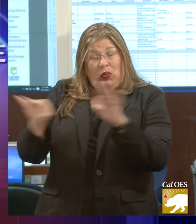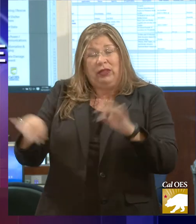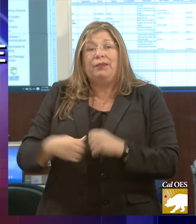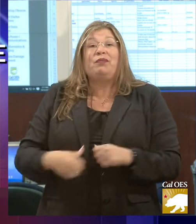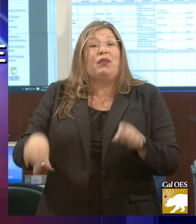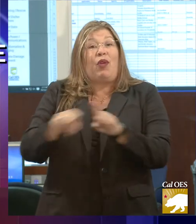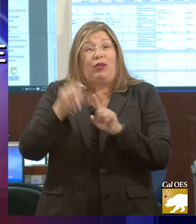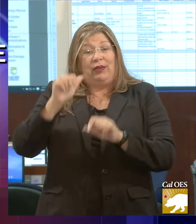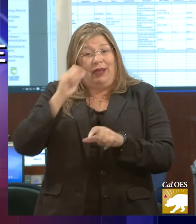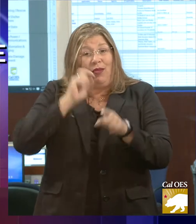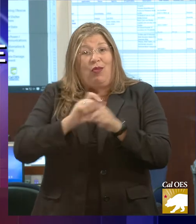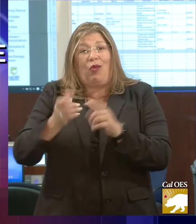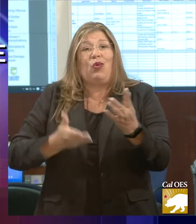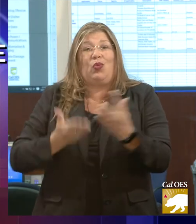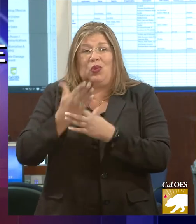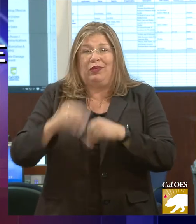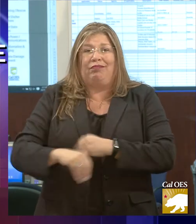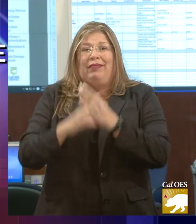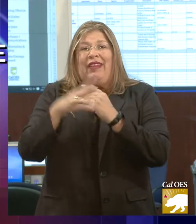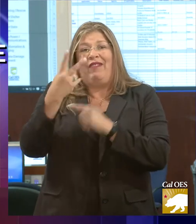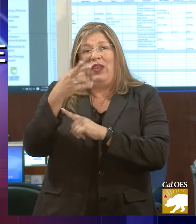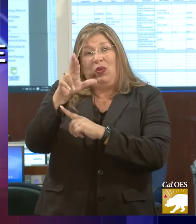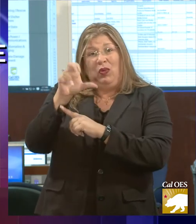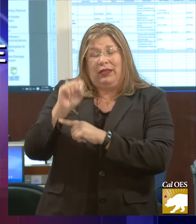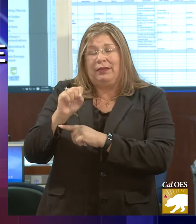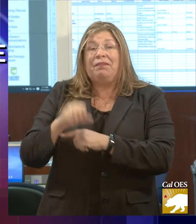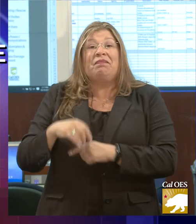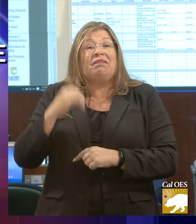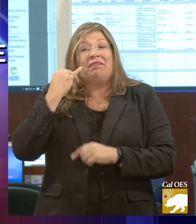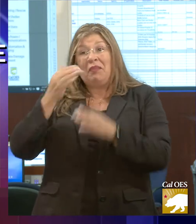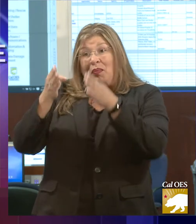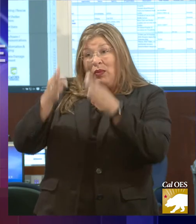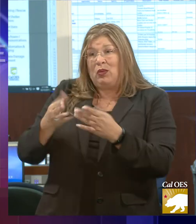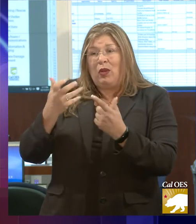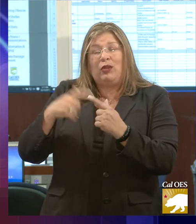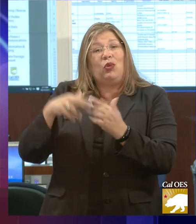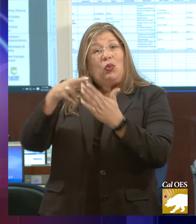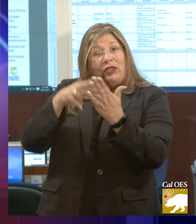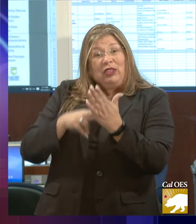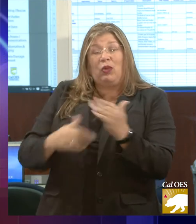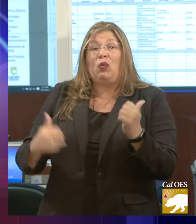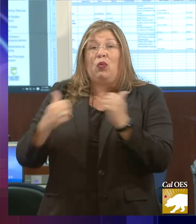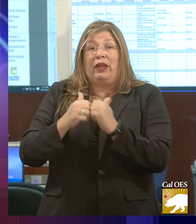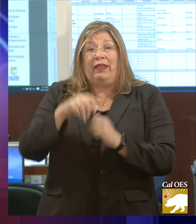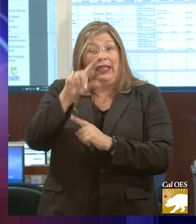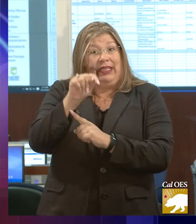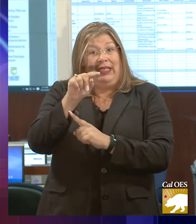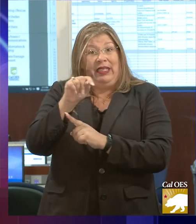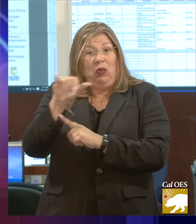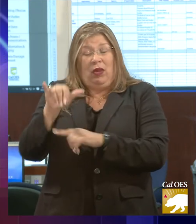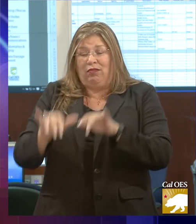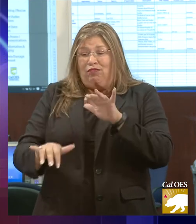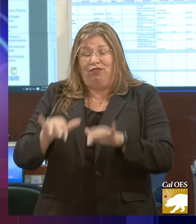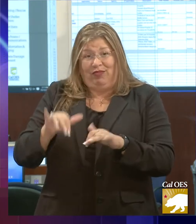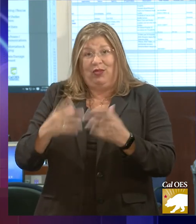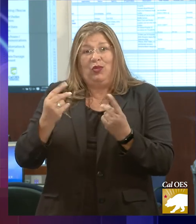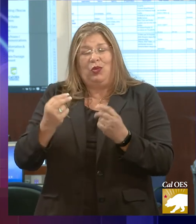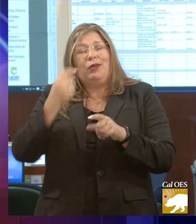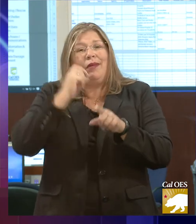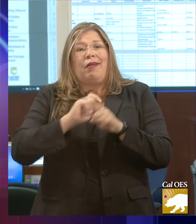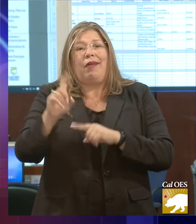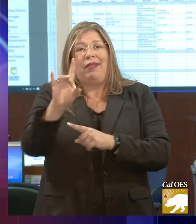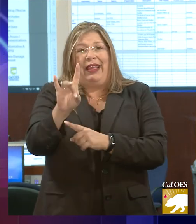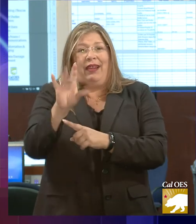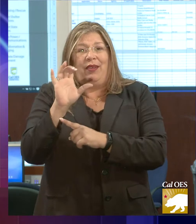can also call using a video relay service. If individuals would like to register with a TTY device, they can call